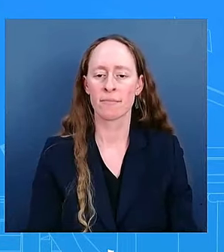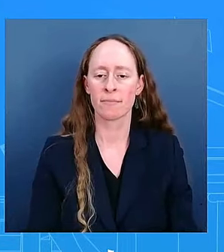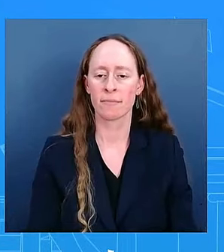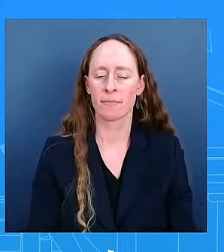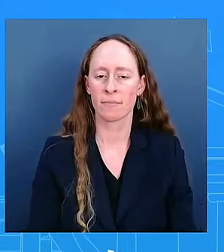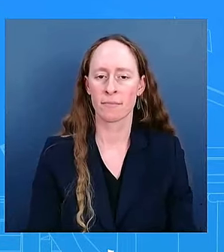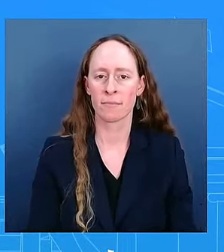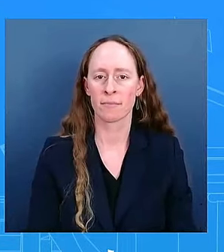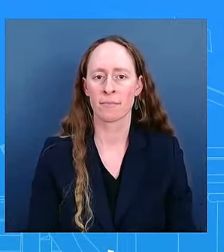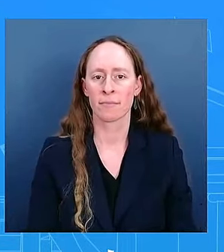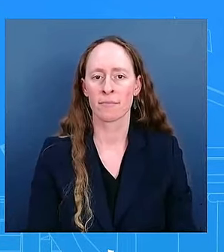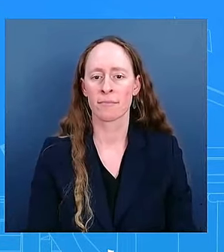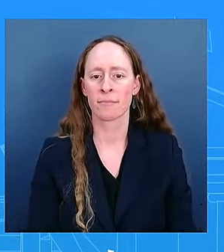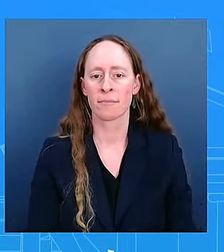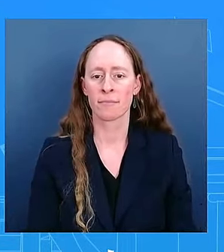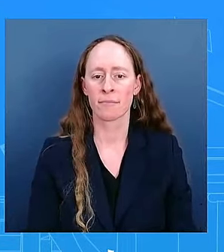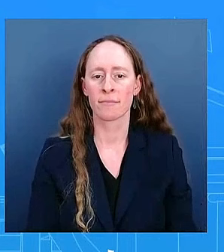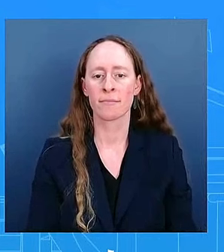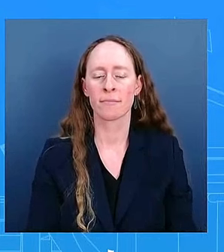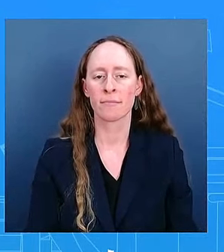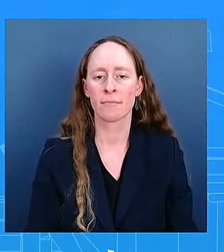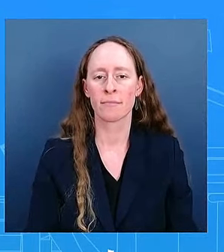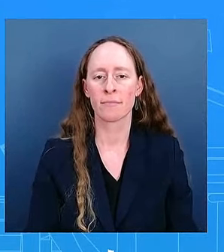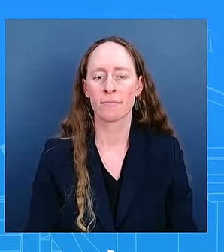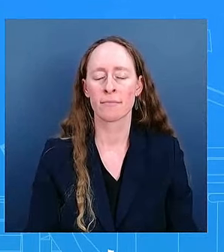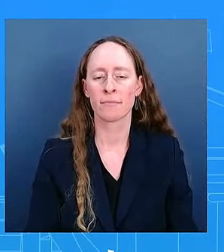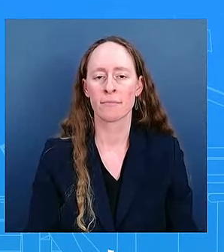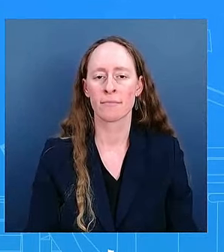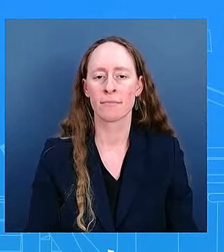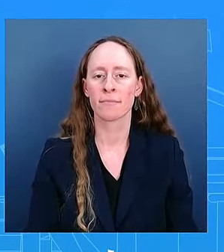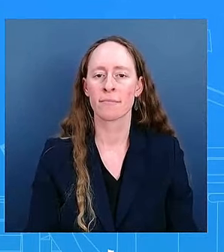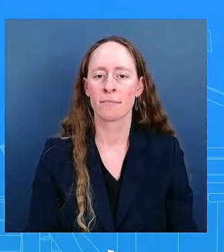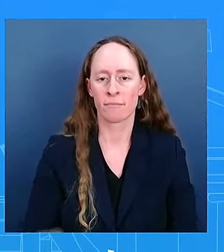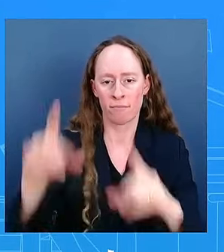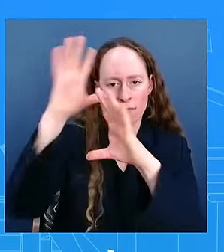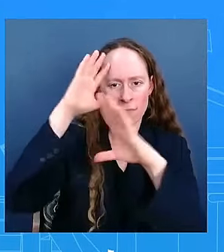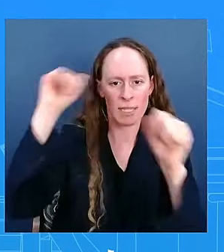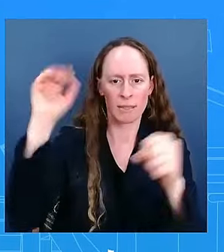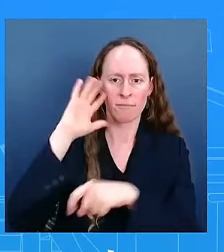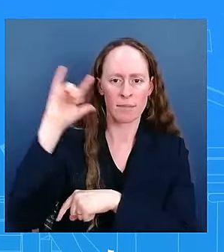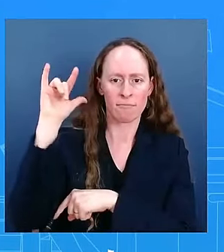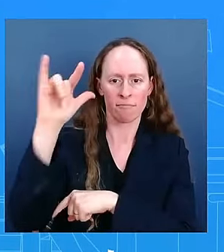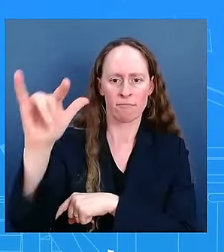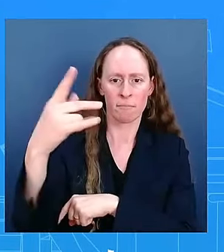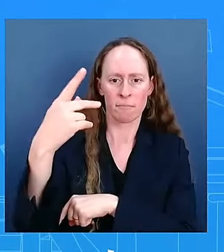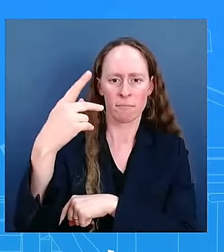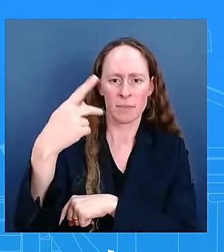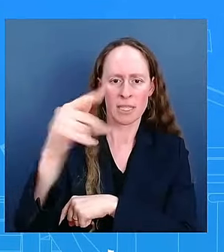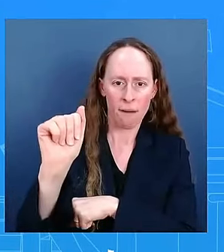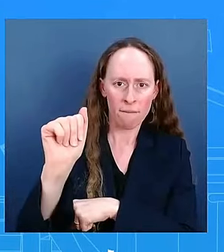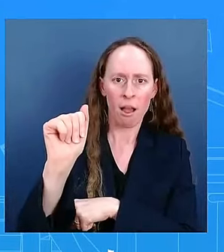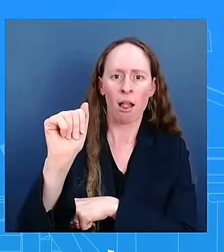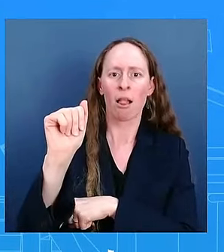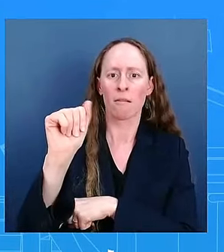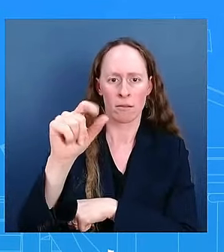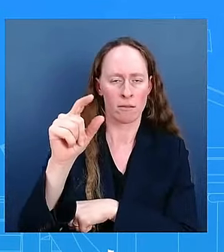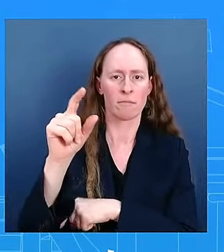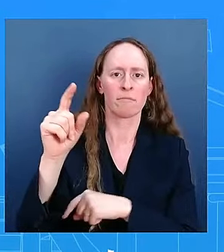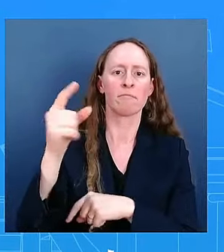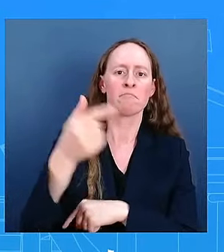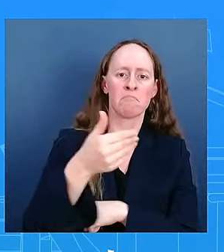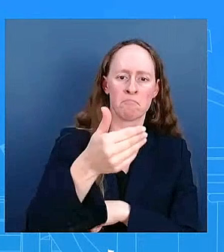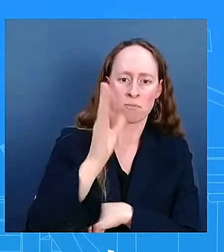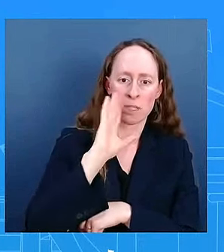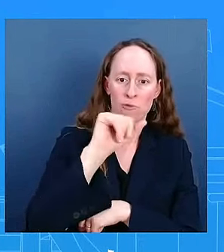heading to pennsylvania twice at the end of this week philadelphia on friday scranton on saturday uh obviously very important battleground state first